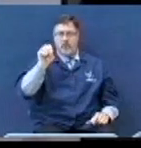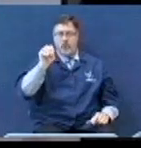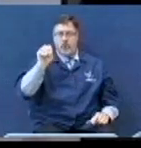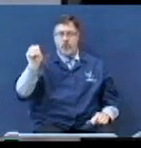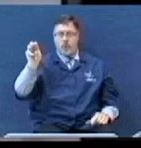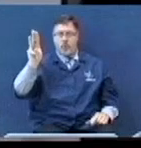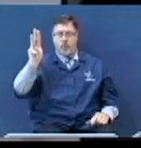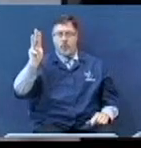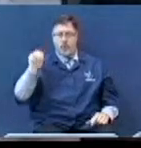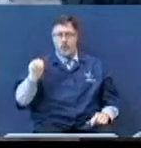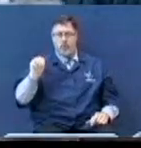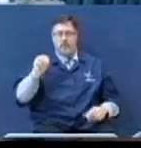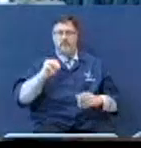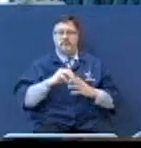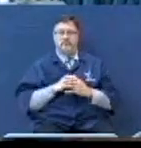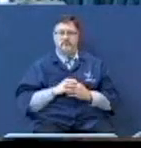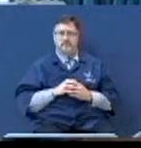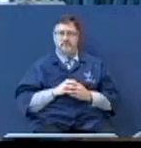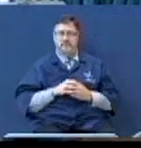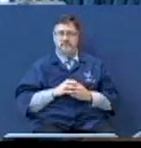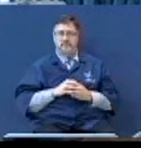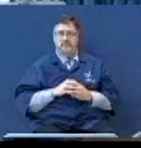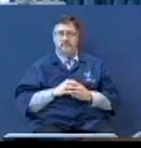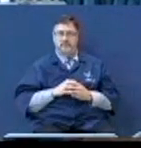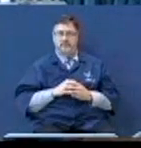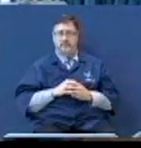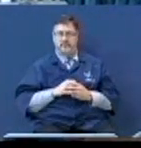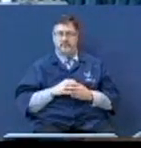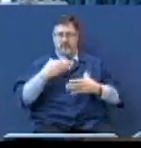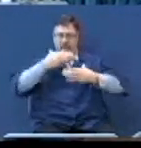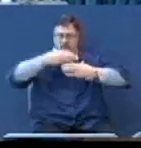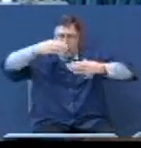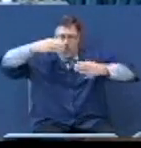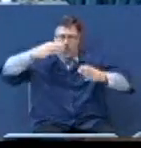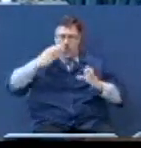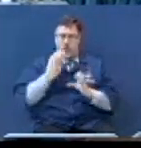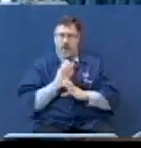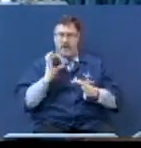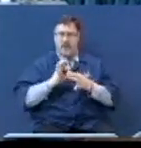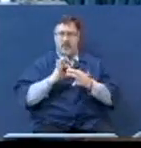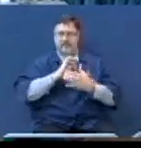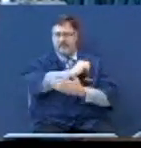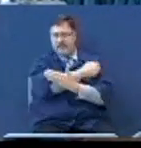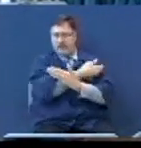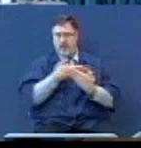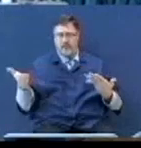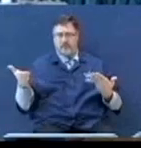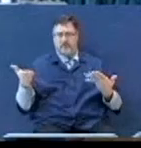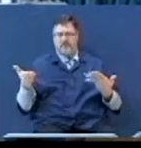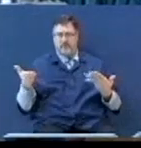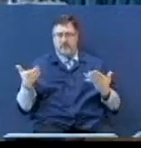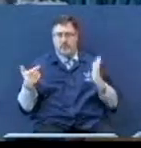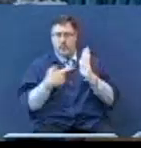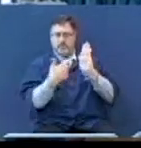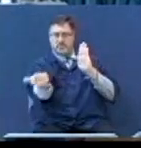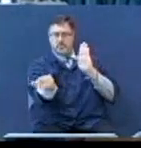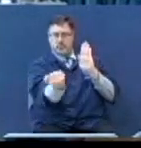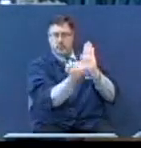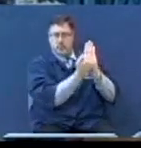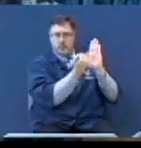swallowed up the creator of creation was crucified